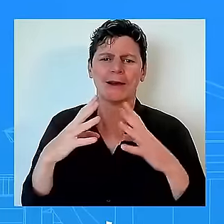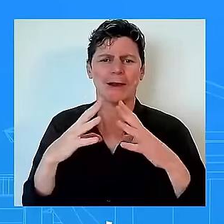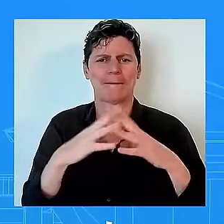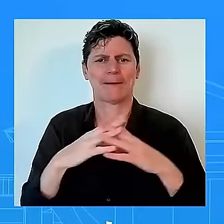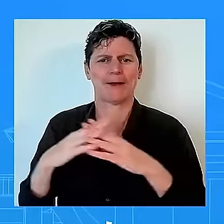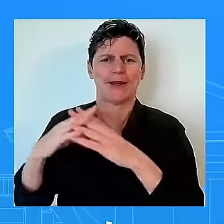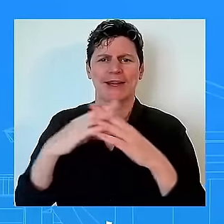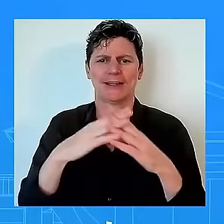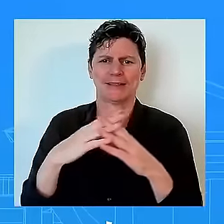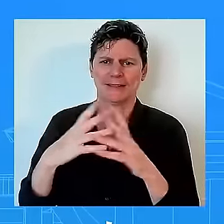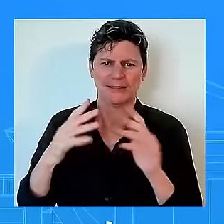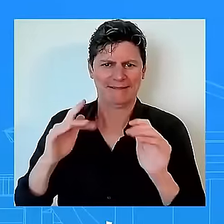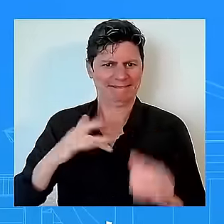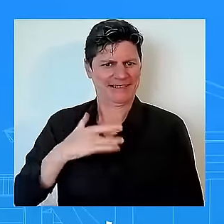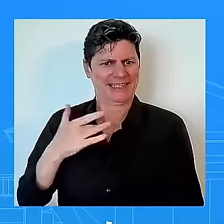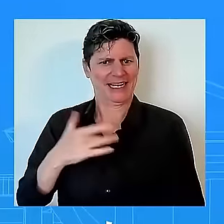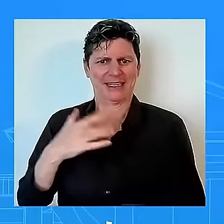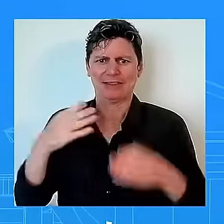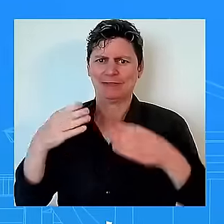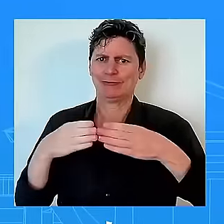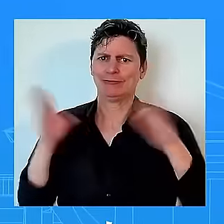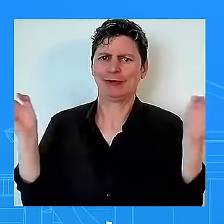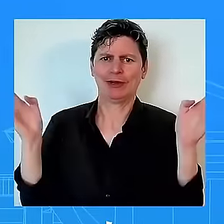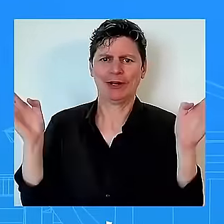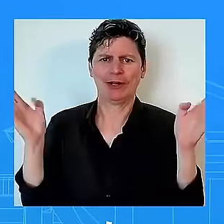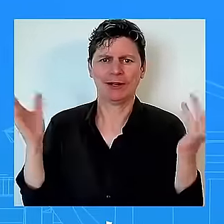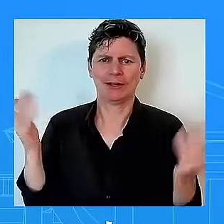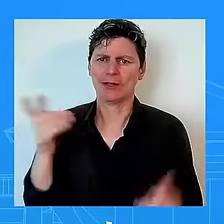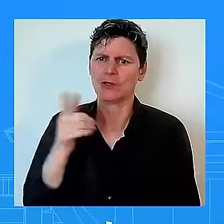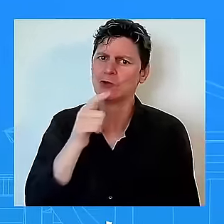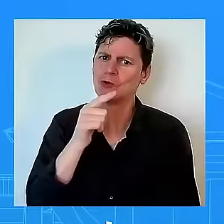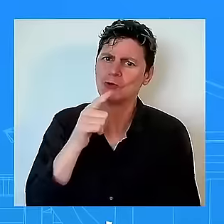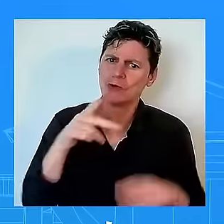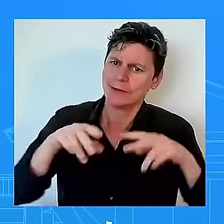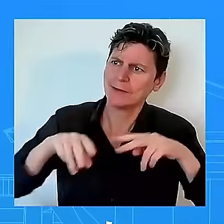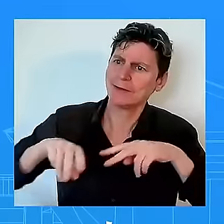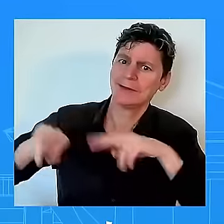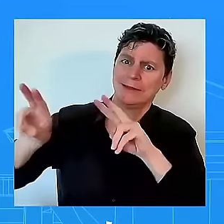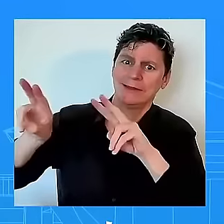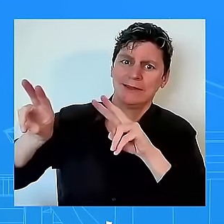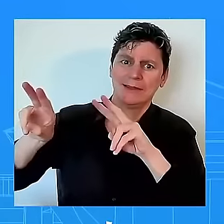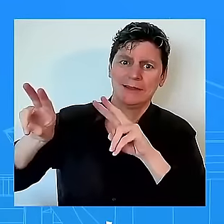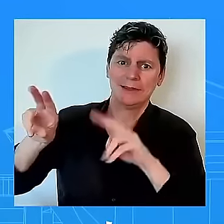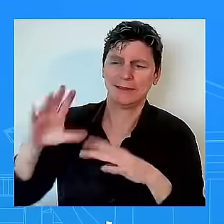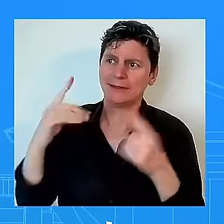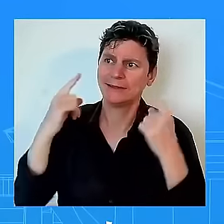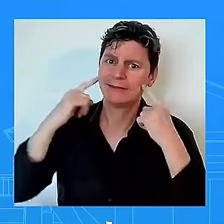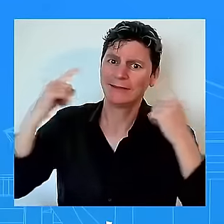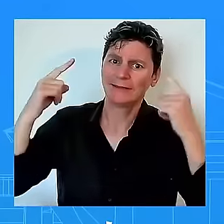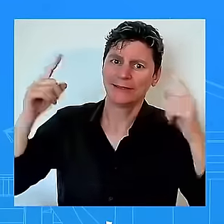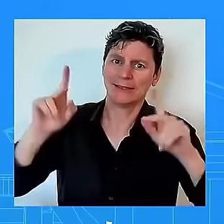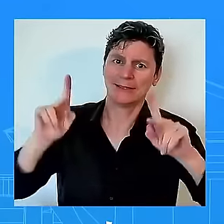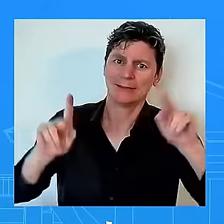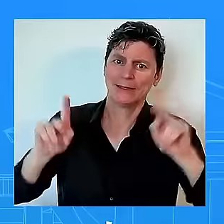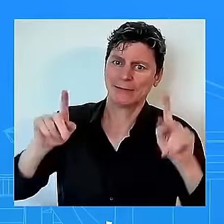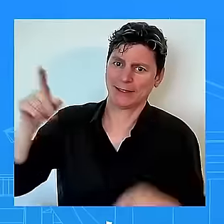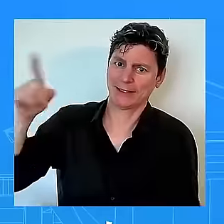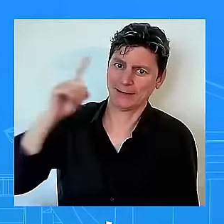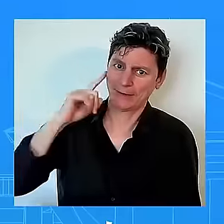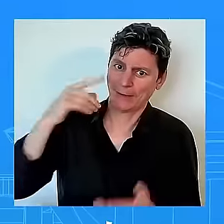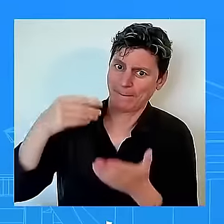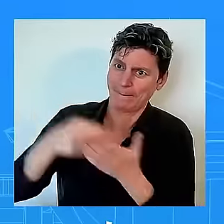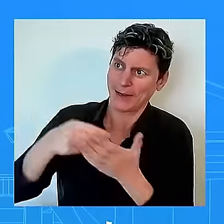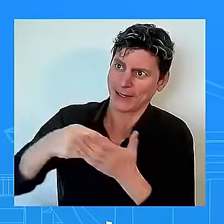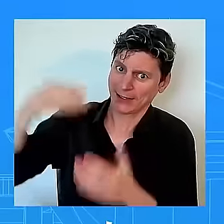for endorsements and i say that in light of one of the most the largest endorsement that this